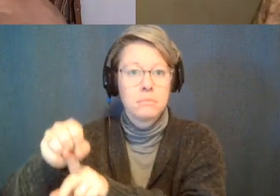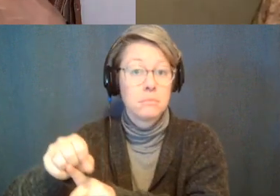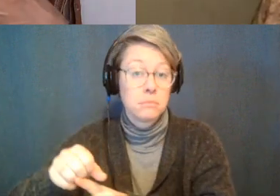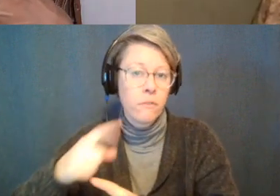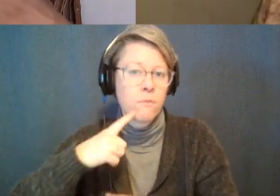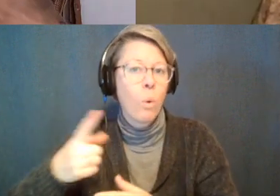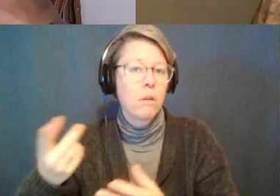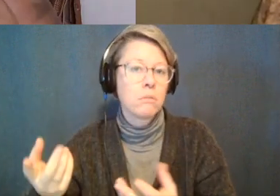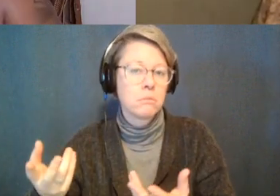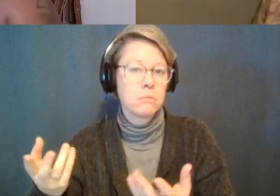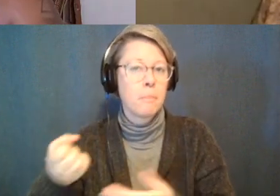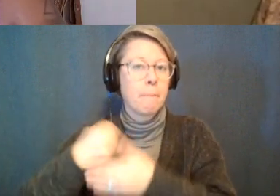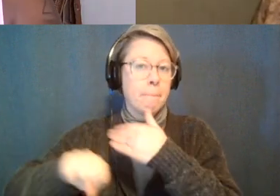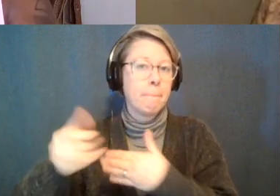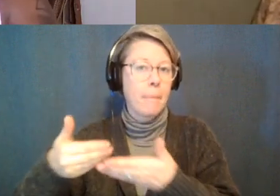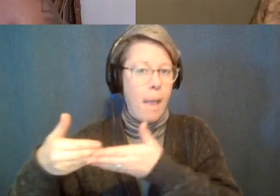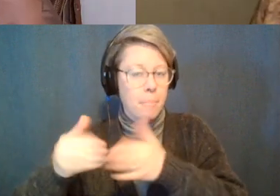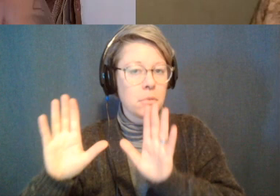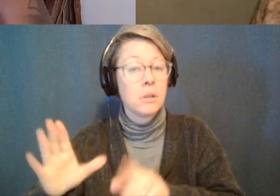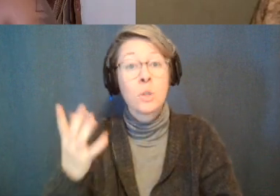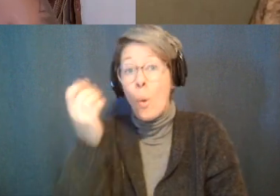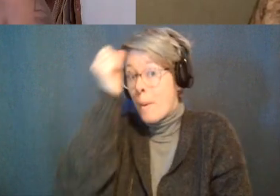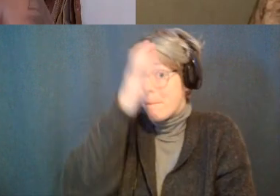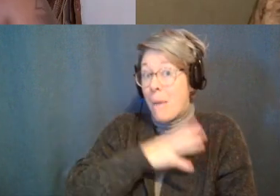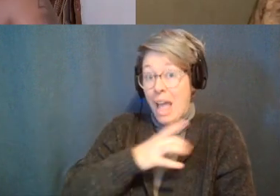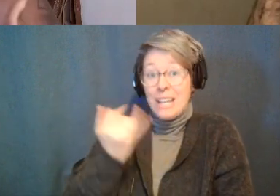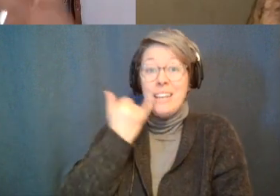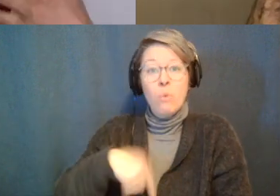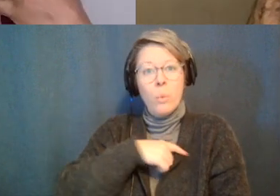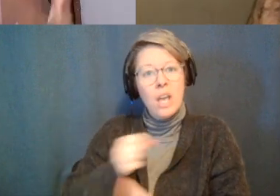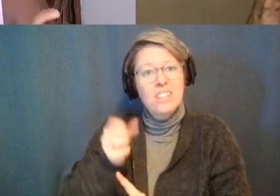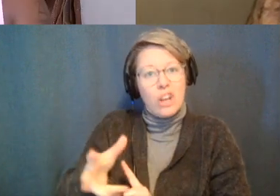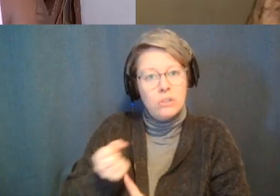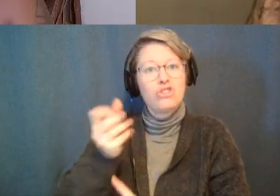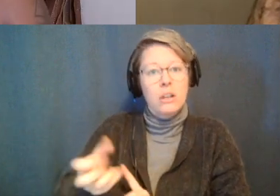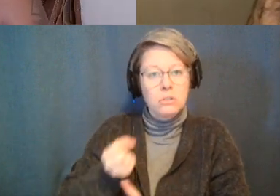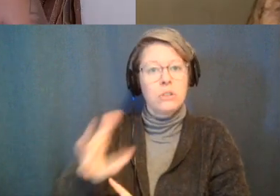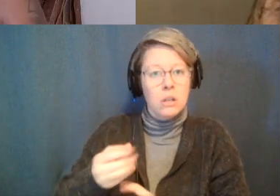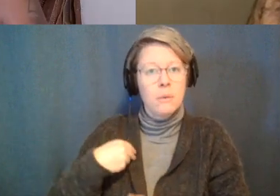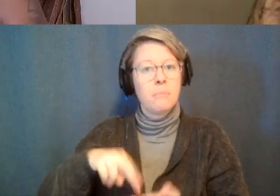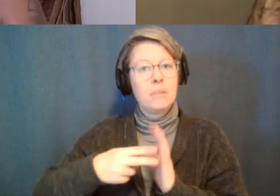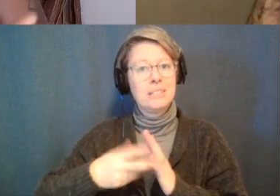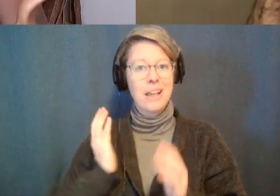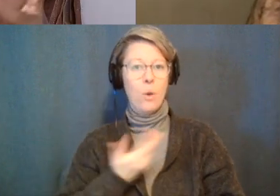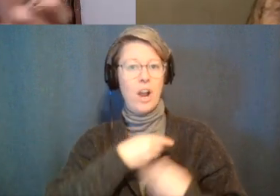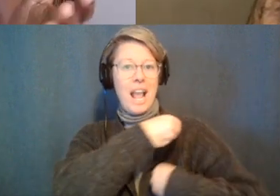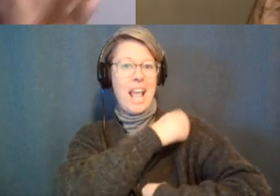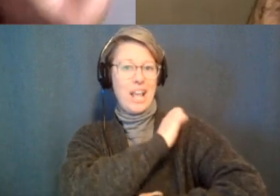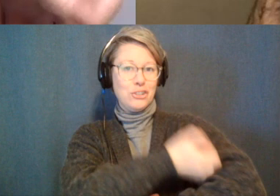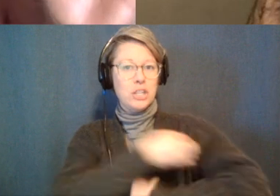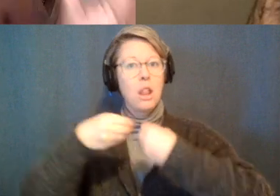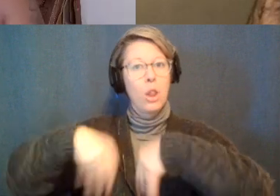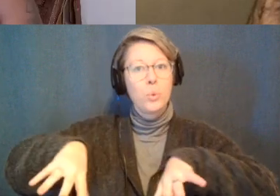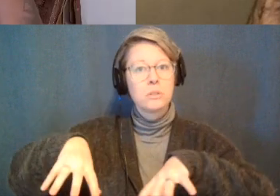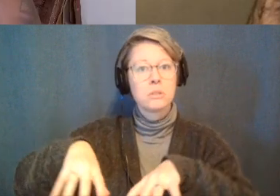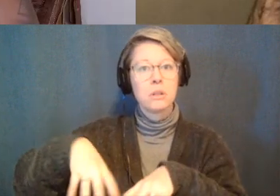um when men as we're ejaculating all the time we're losing vital life force energy and that's why like the what's